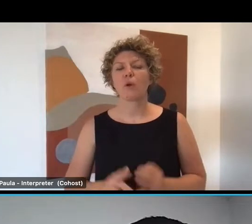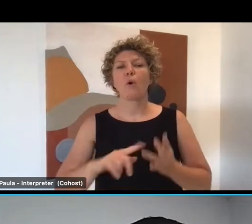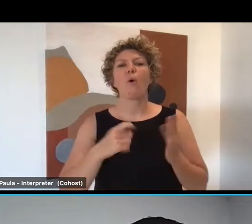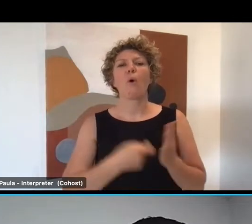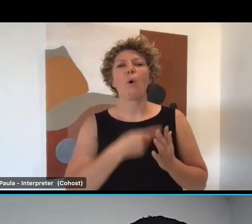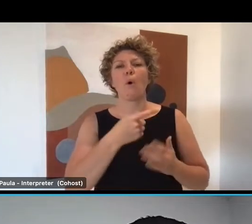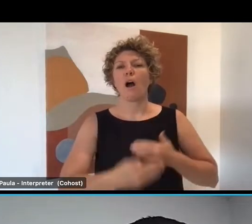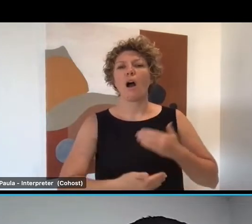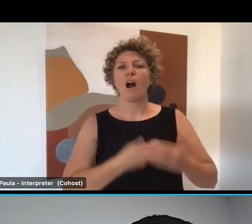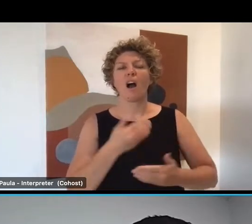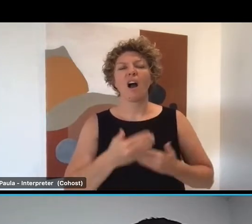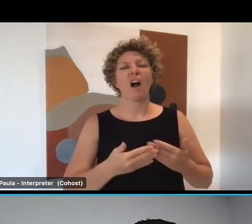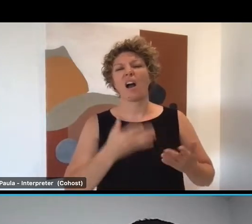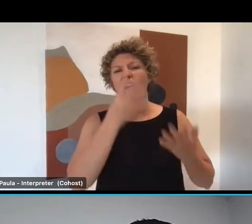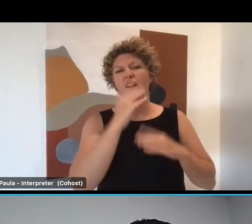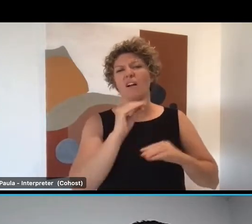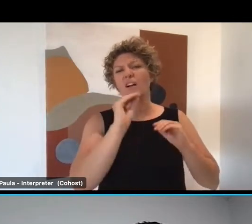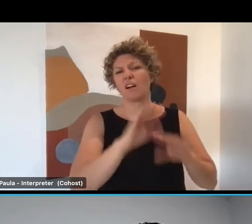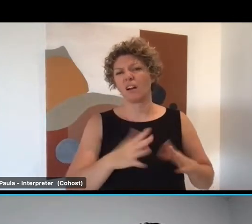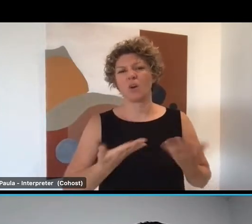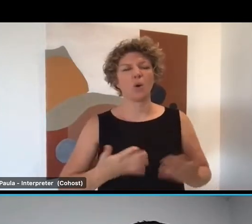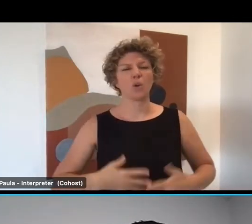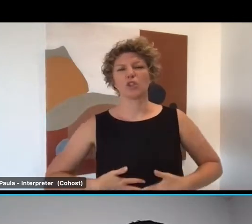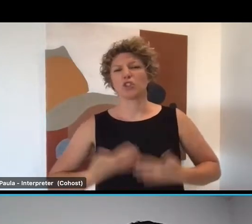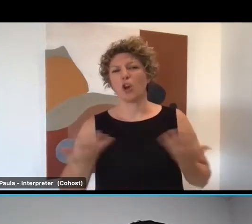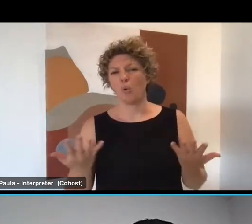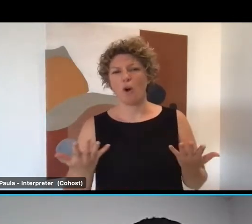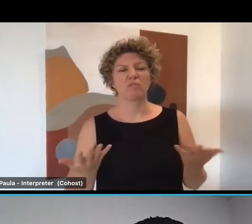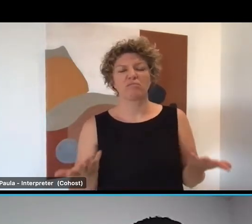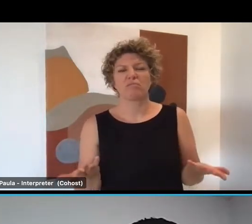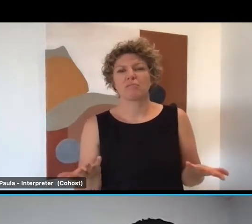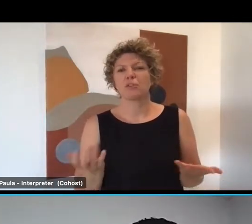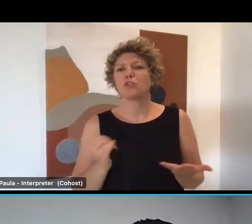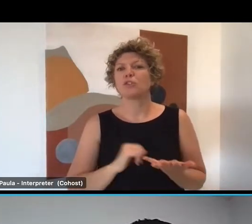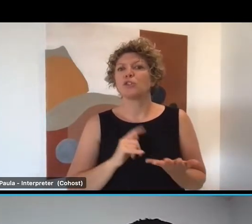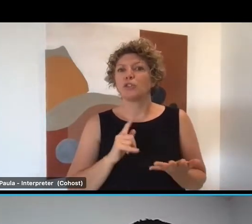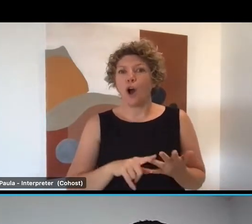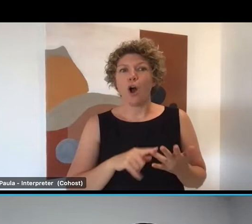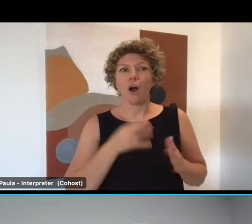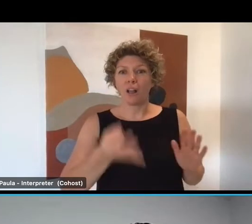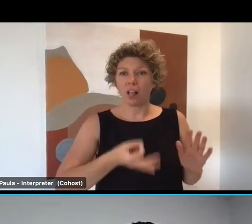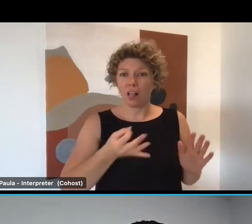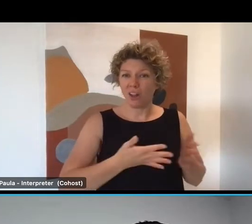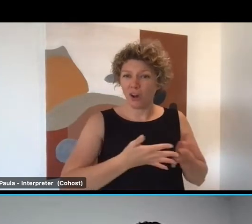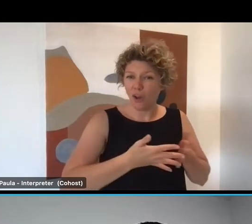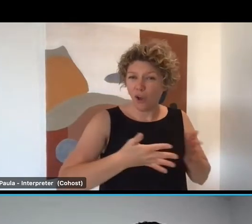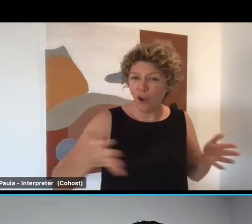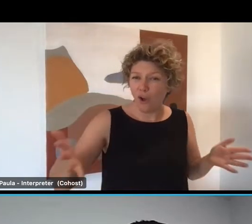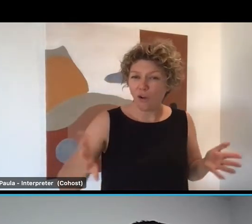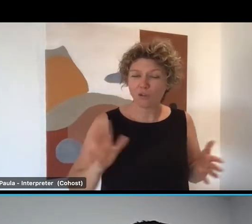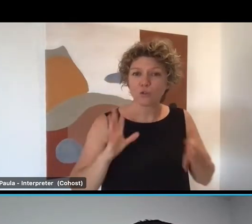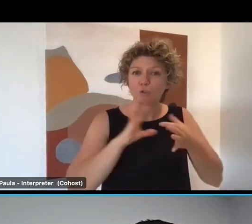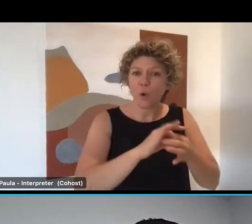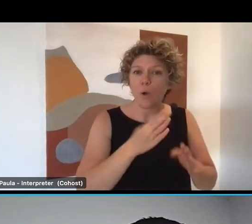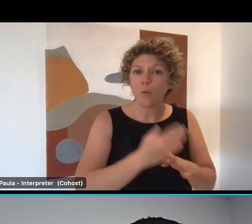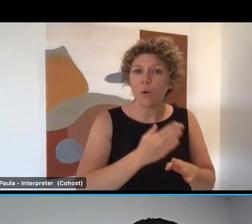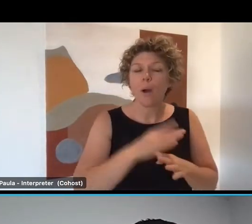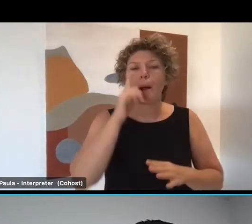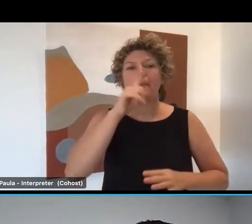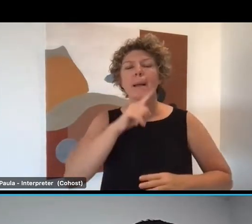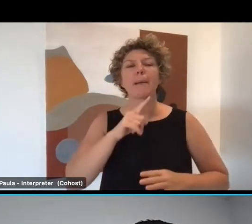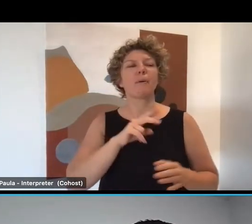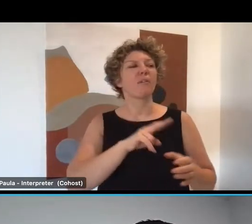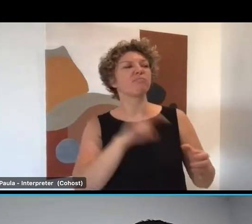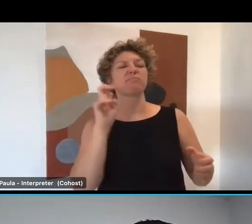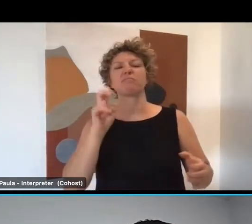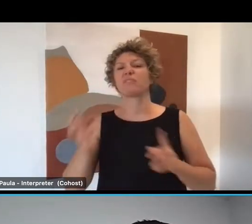to engage. David After three weeks, half of the leads are gone. David so with providers who are taking up to eight weeks, David finding the people have found employment